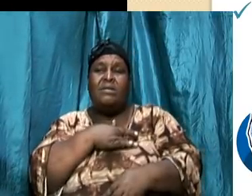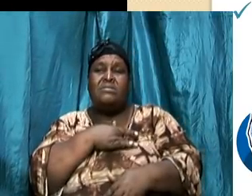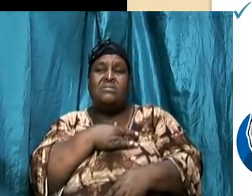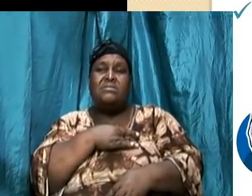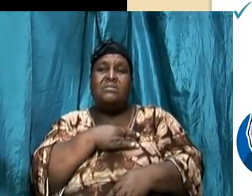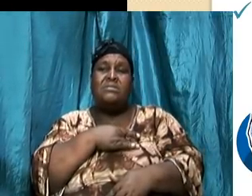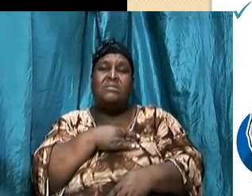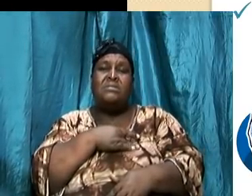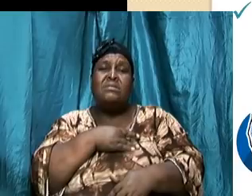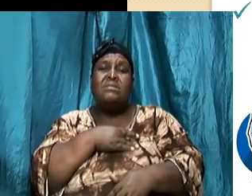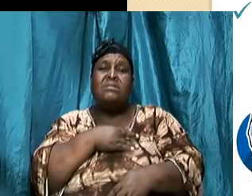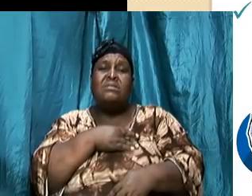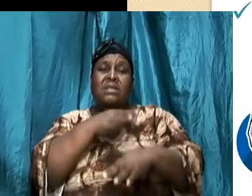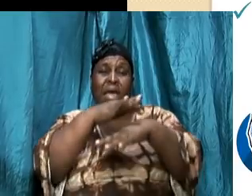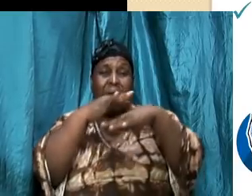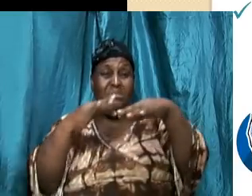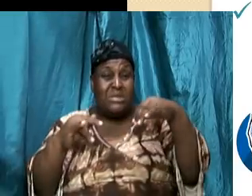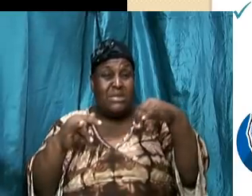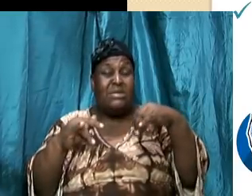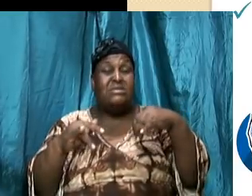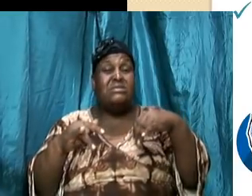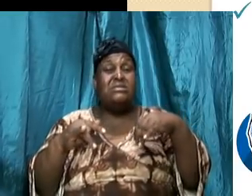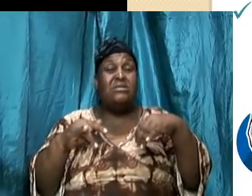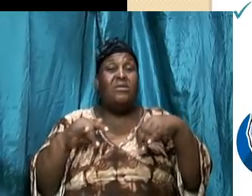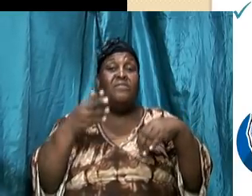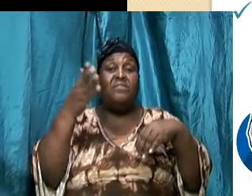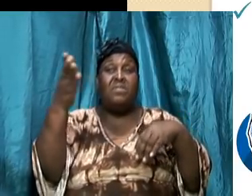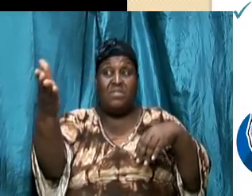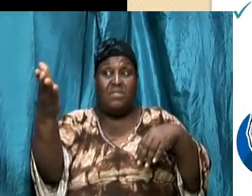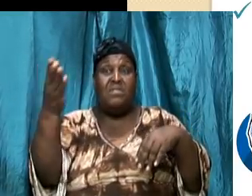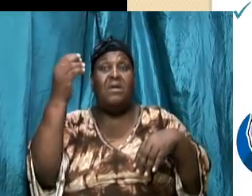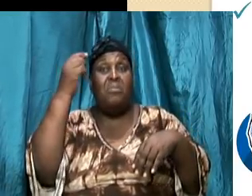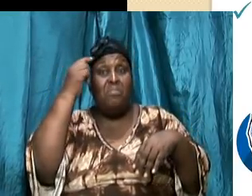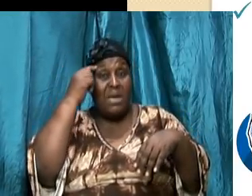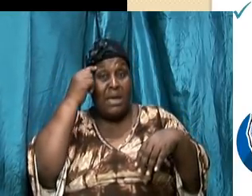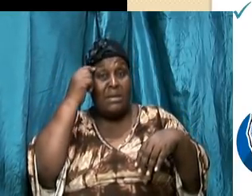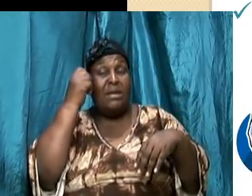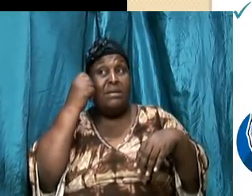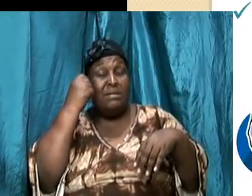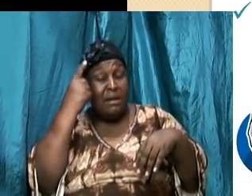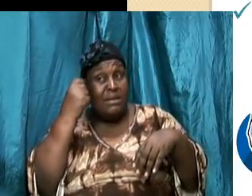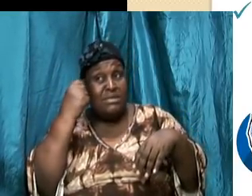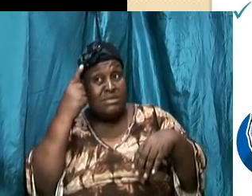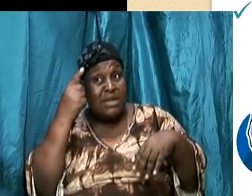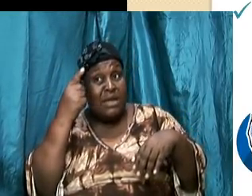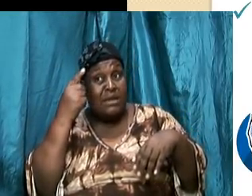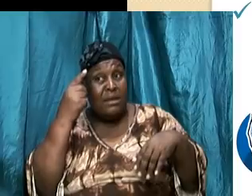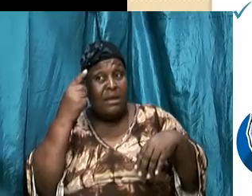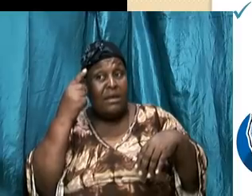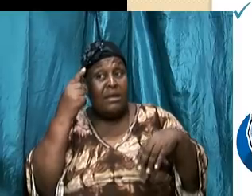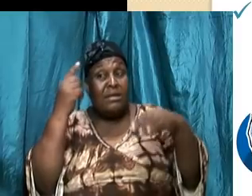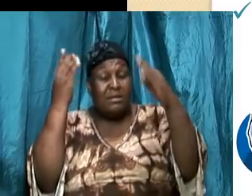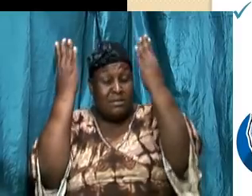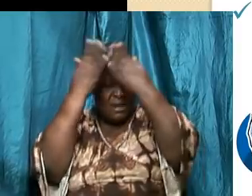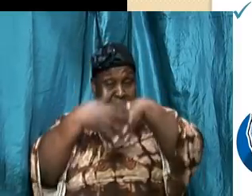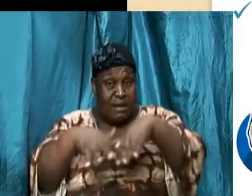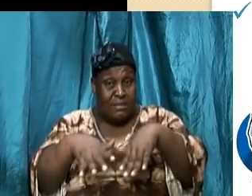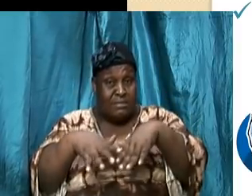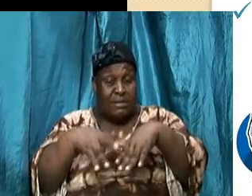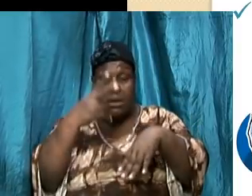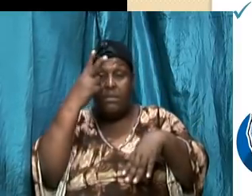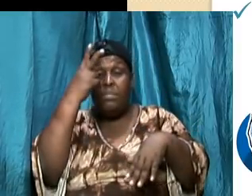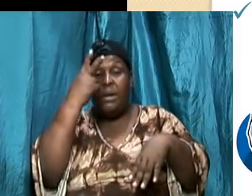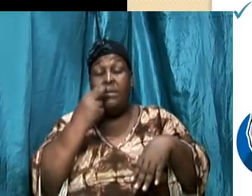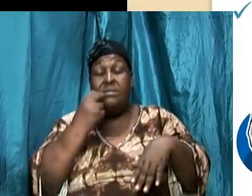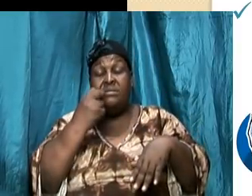vanity of their mind and their understanding which is the same mind being darkened and again the blindness of their heart